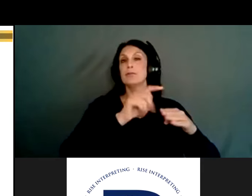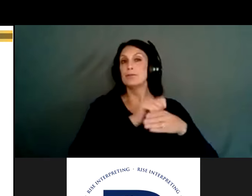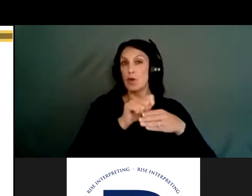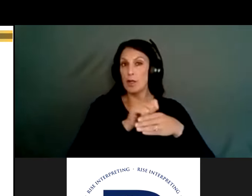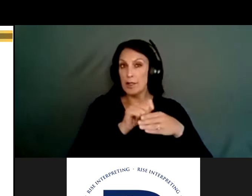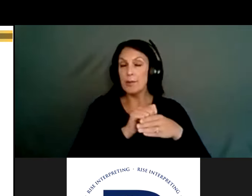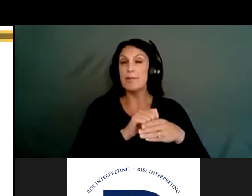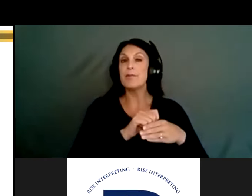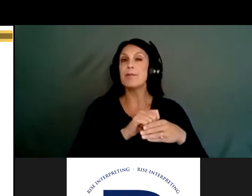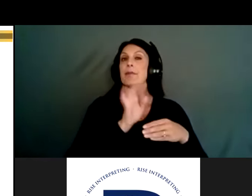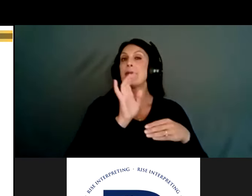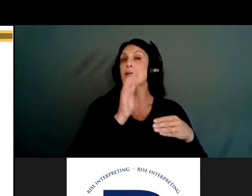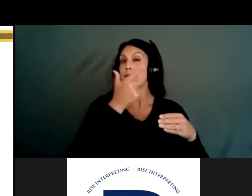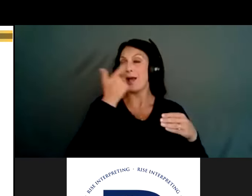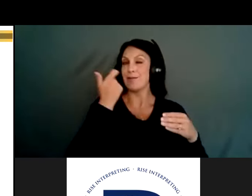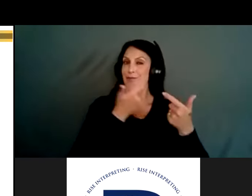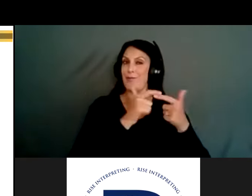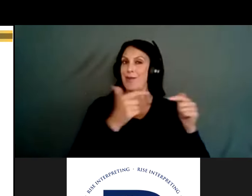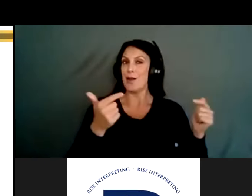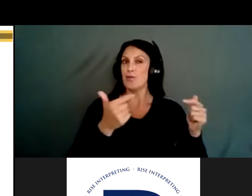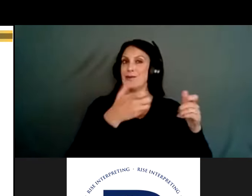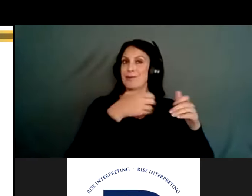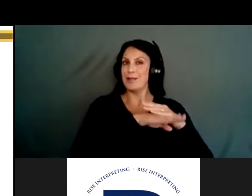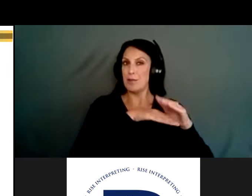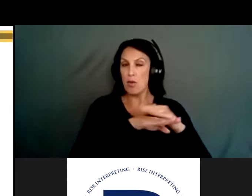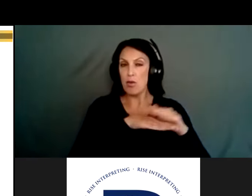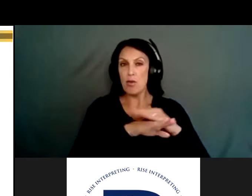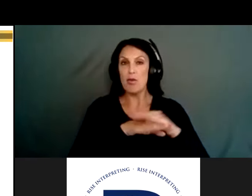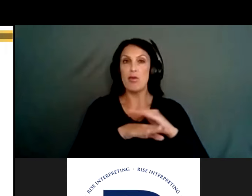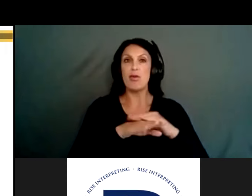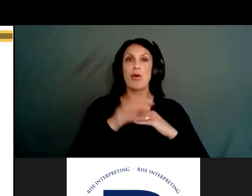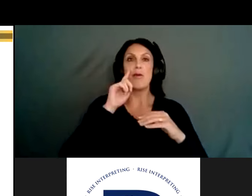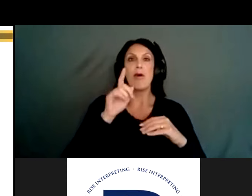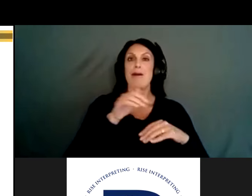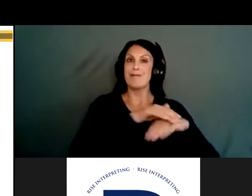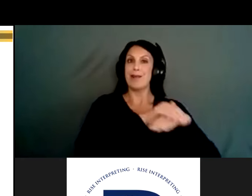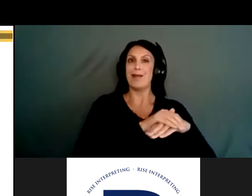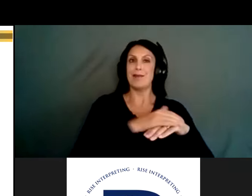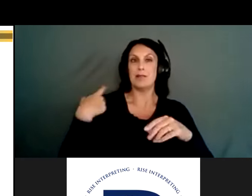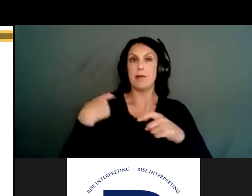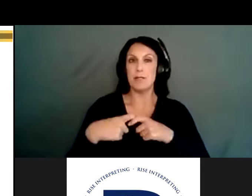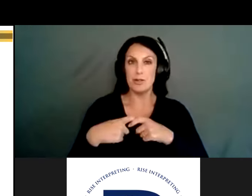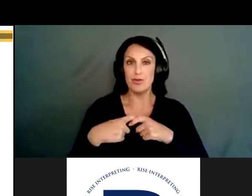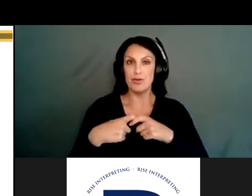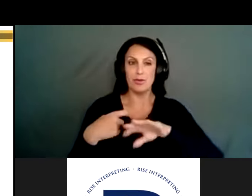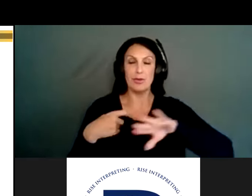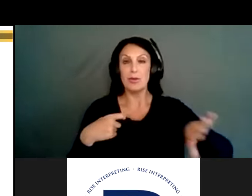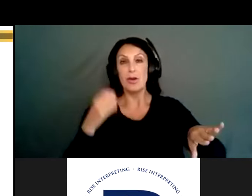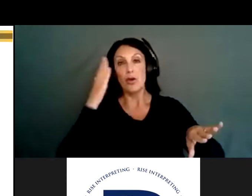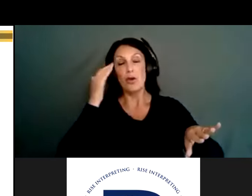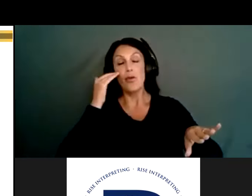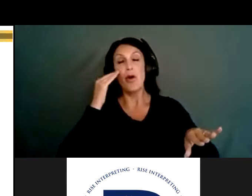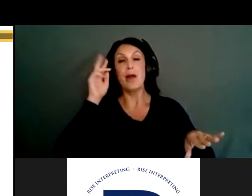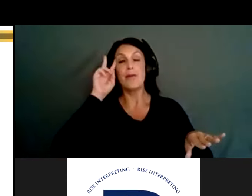can have languages, um, more accessible such as, other than English and Spanish. So, Korean, Vietnamese,